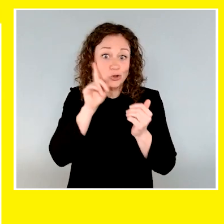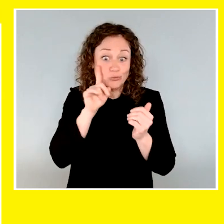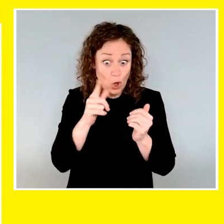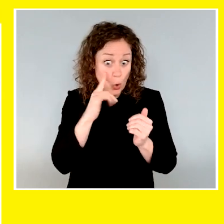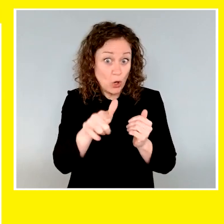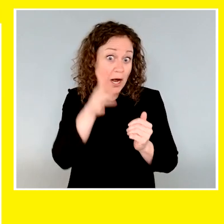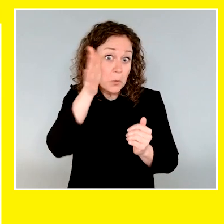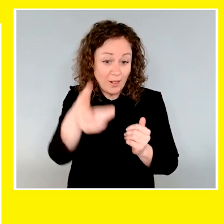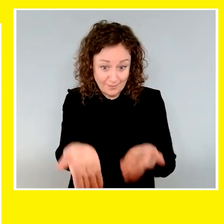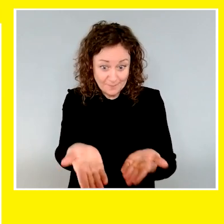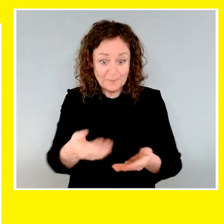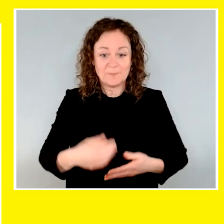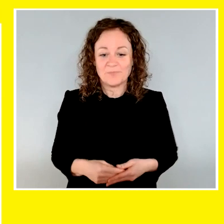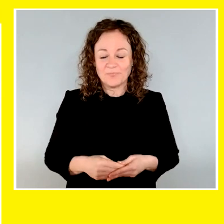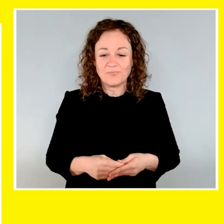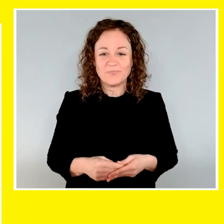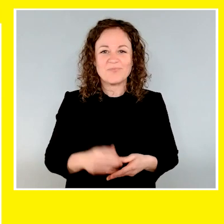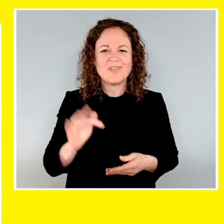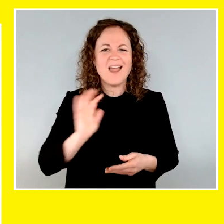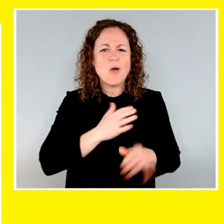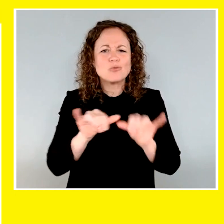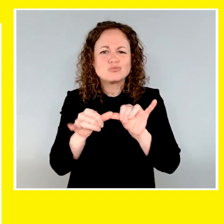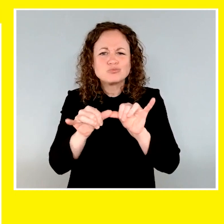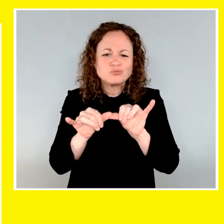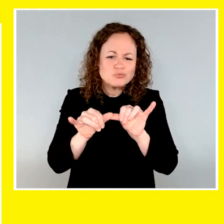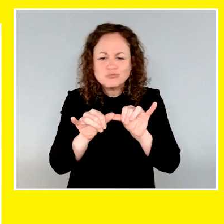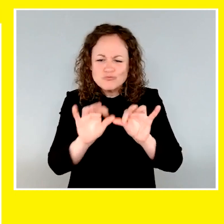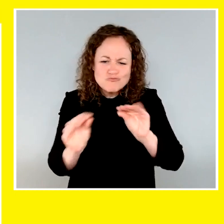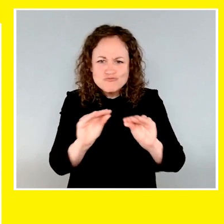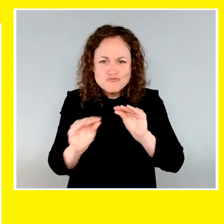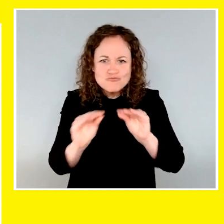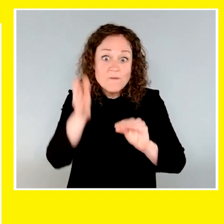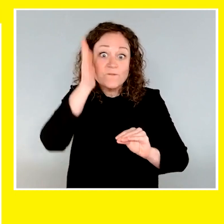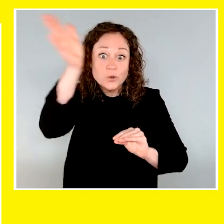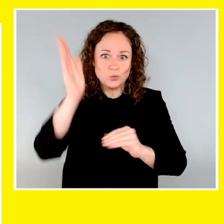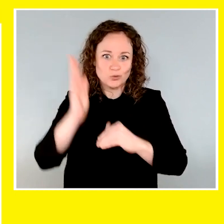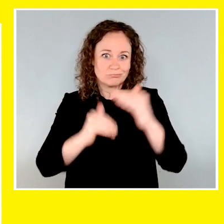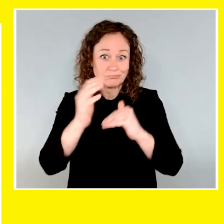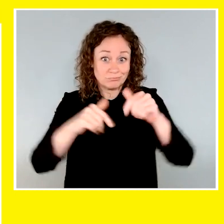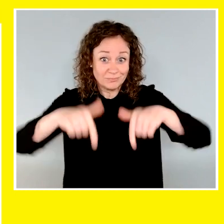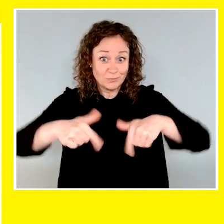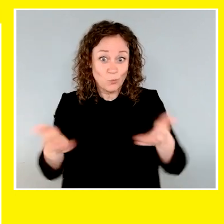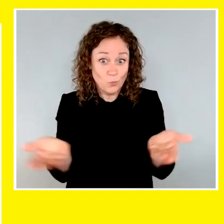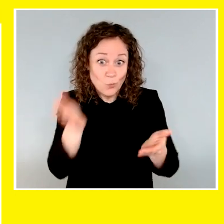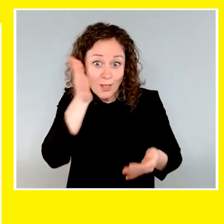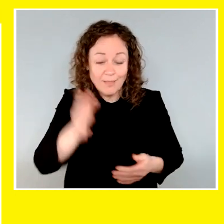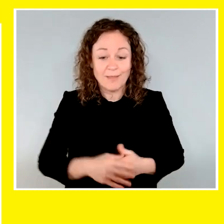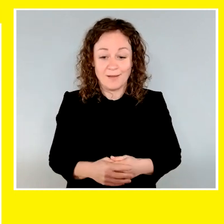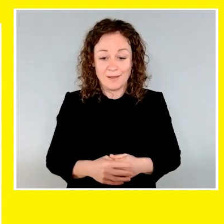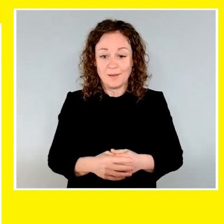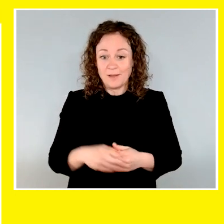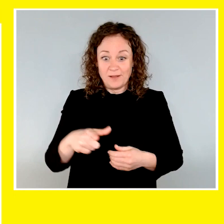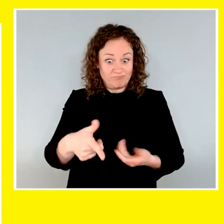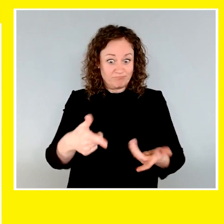-world environments. On the screen, we have a digital rendering of what this indoor city will look like. The image includes a variety